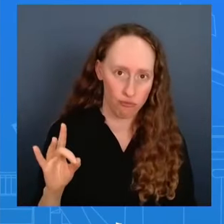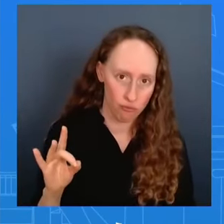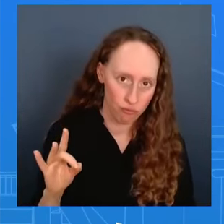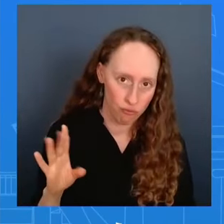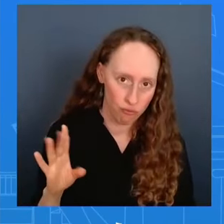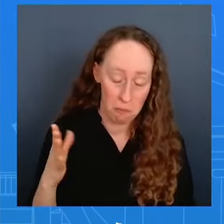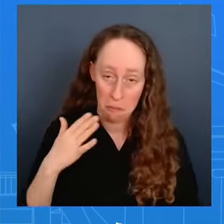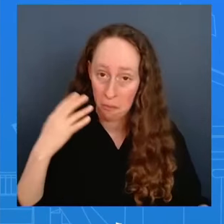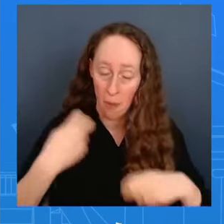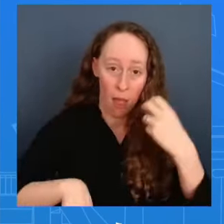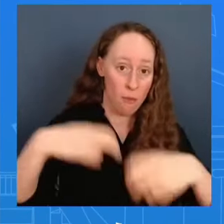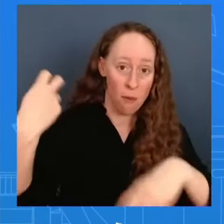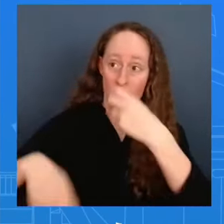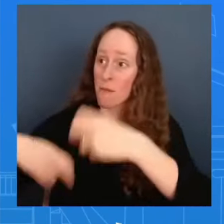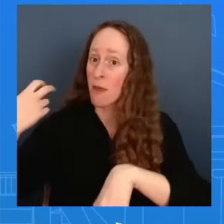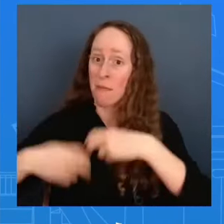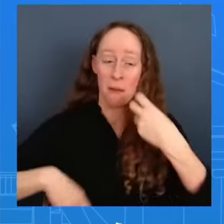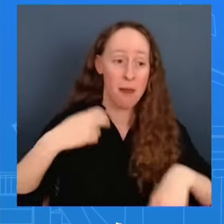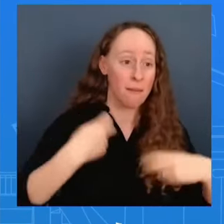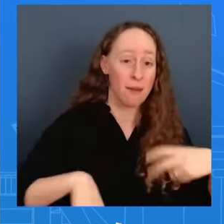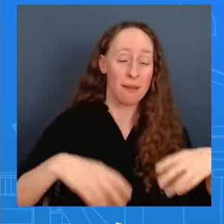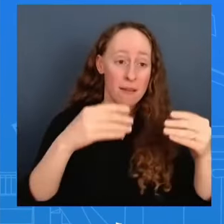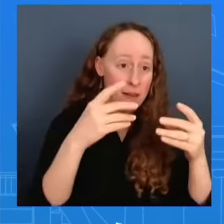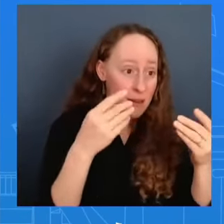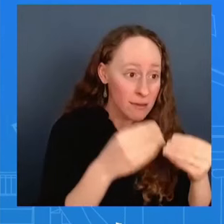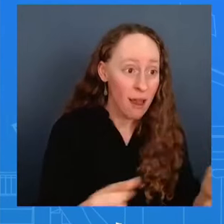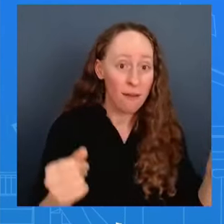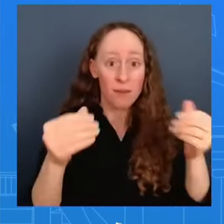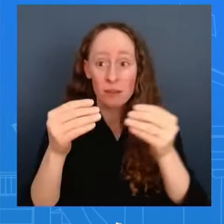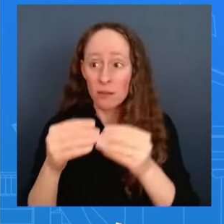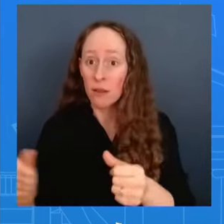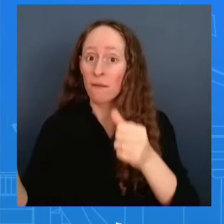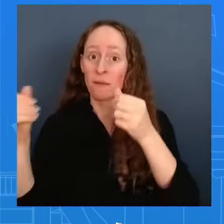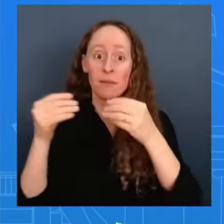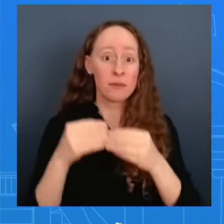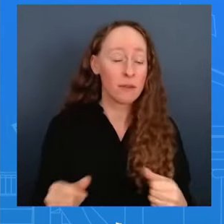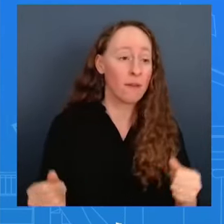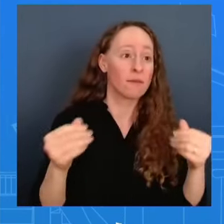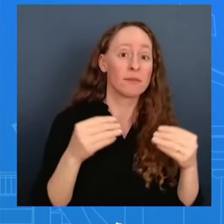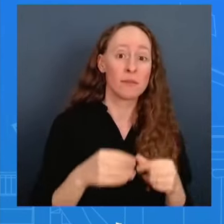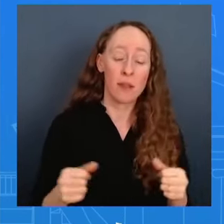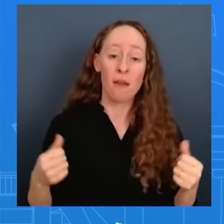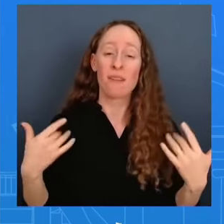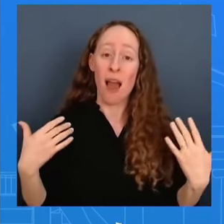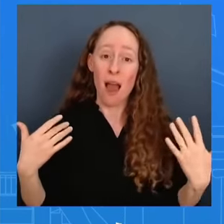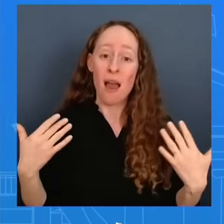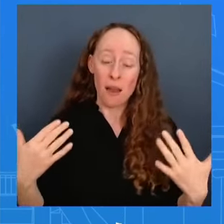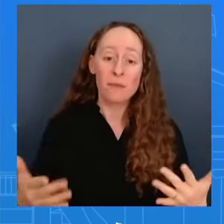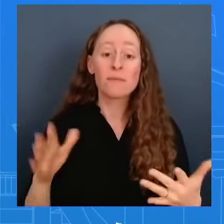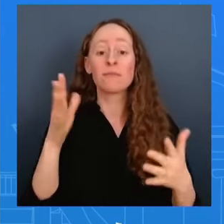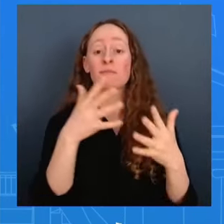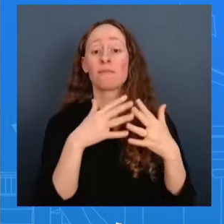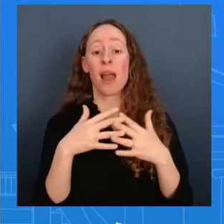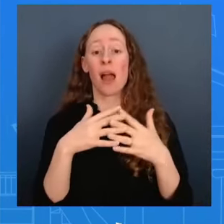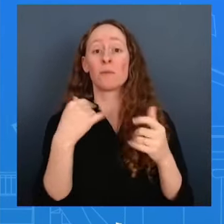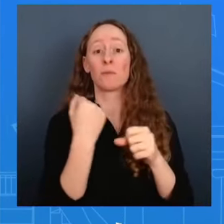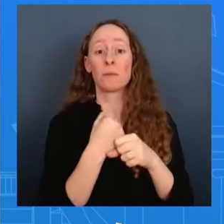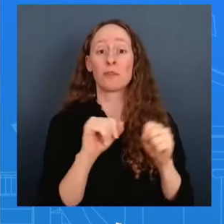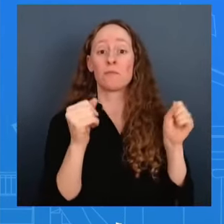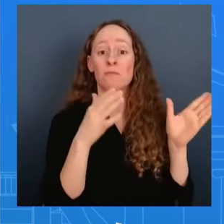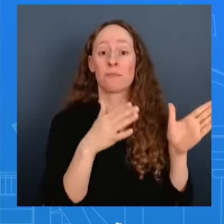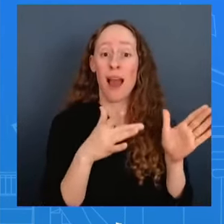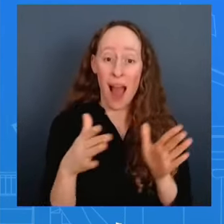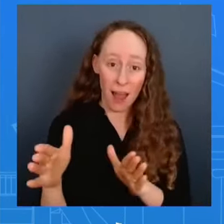seriously and took action the american rescue plan no republicans voted for that but we ended up trying to work to get an